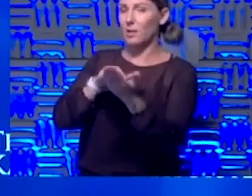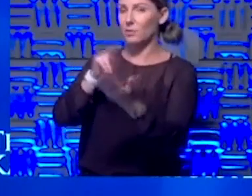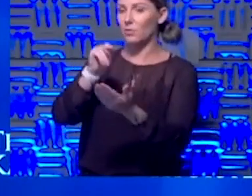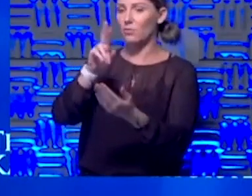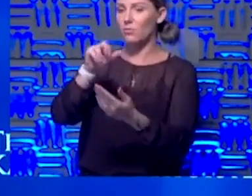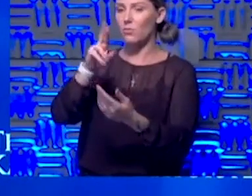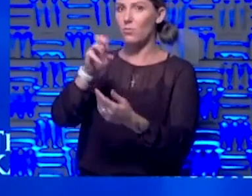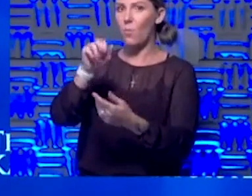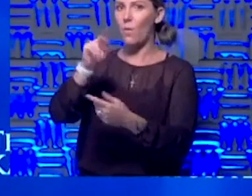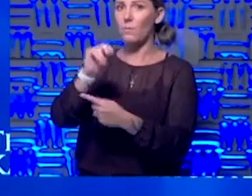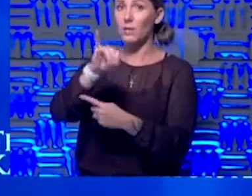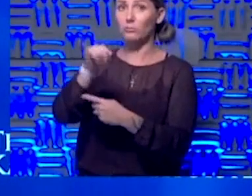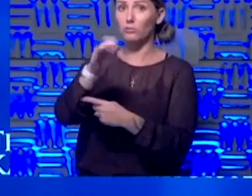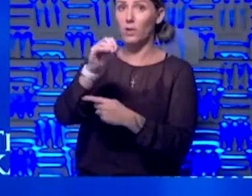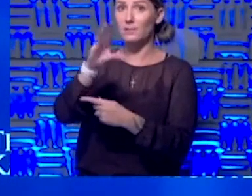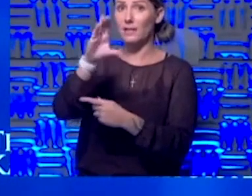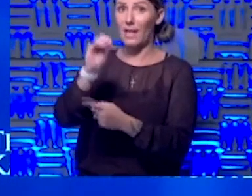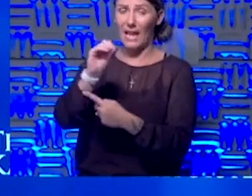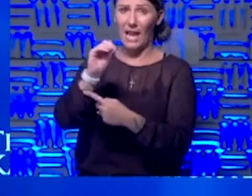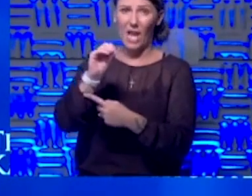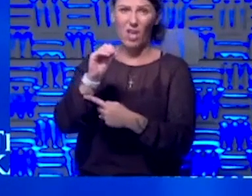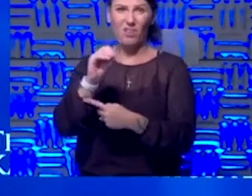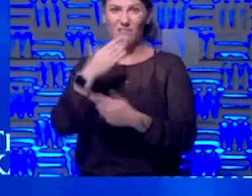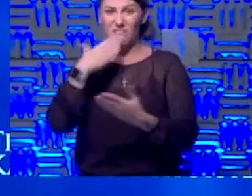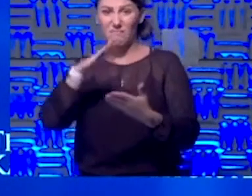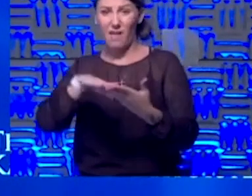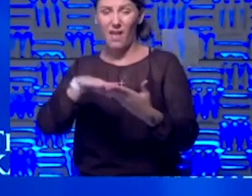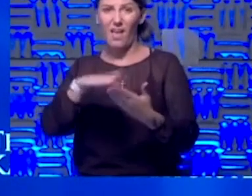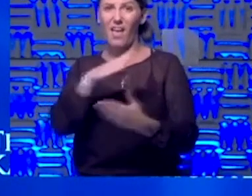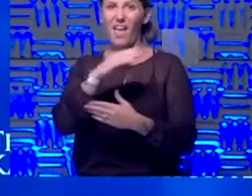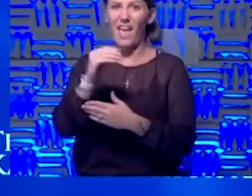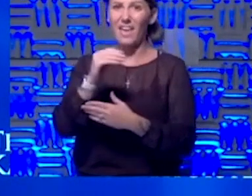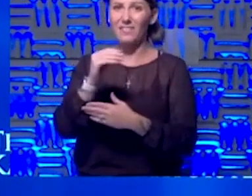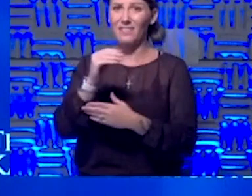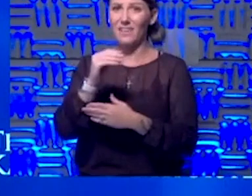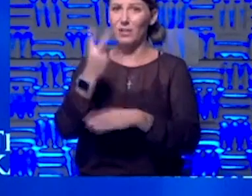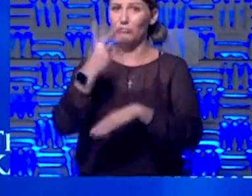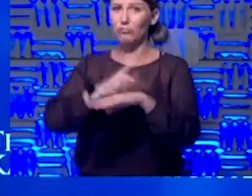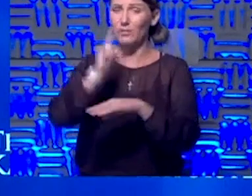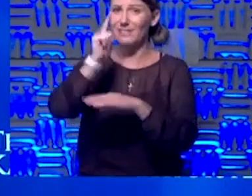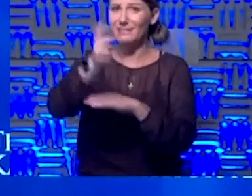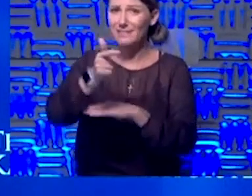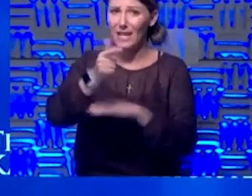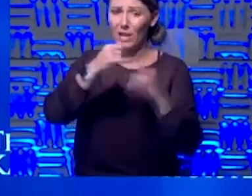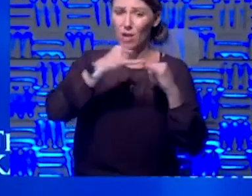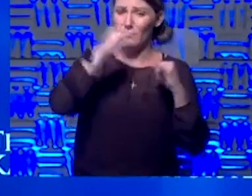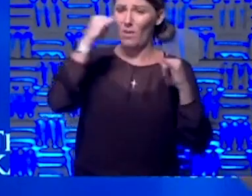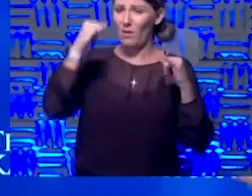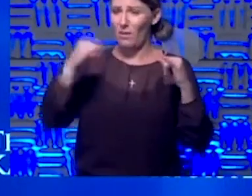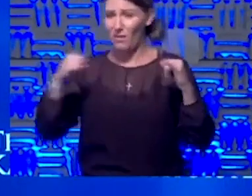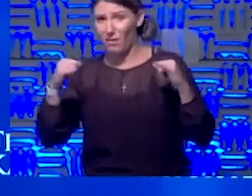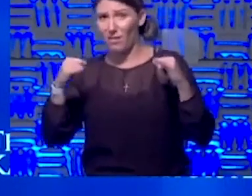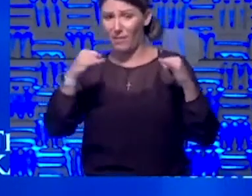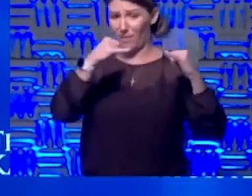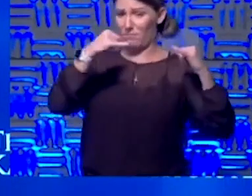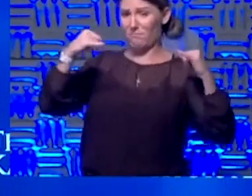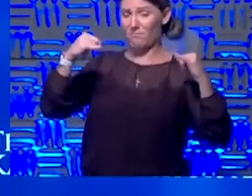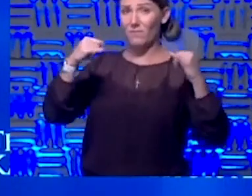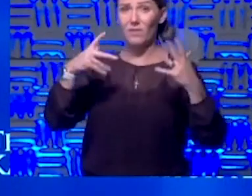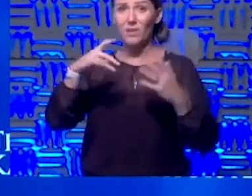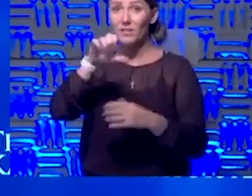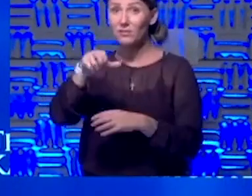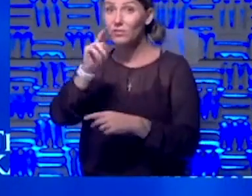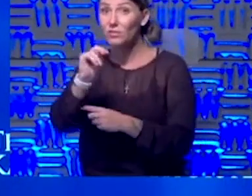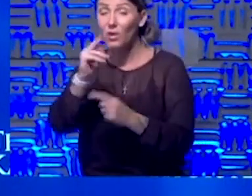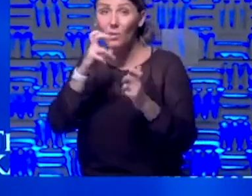County is doing badly. And two days later, we have bent the curve. Yeah, I'm not so sure it's two days later. But John, you want